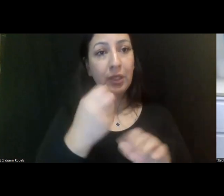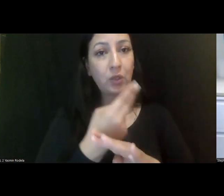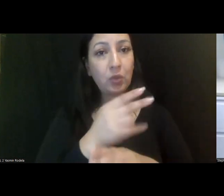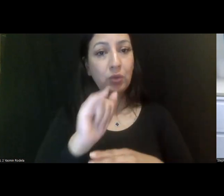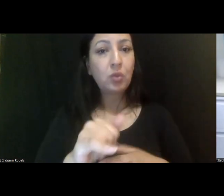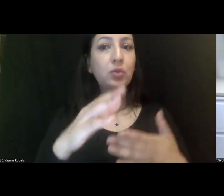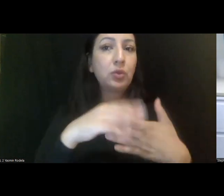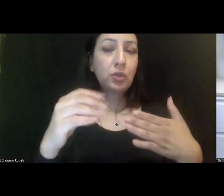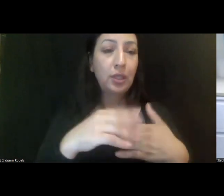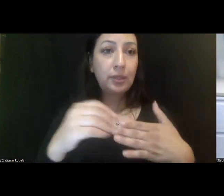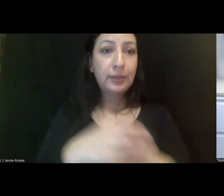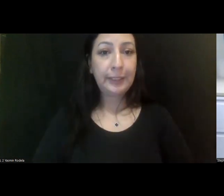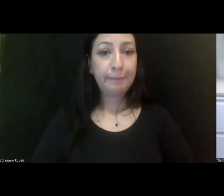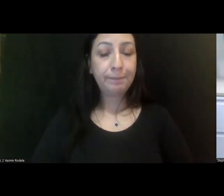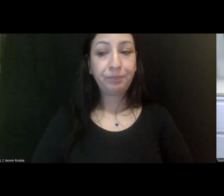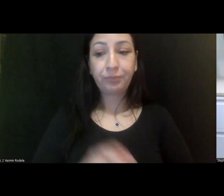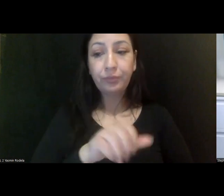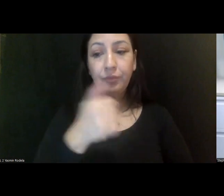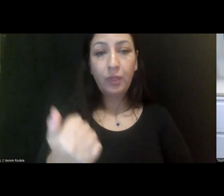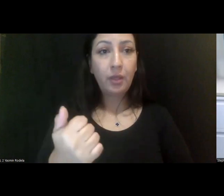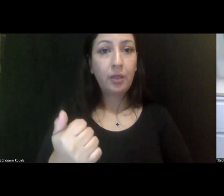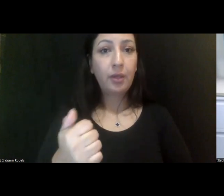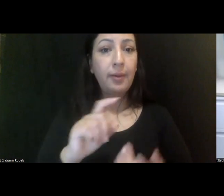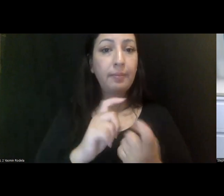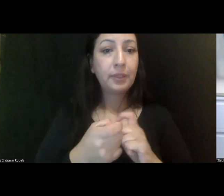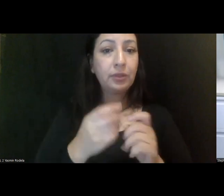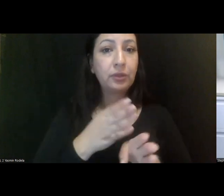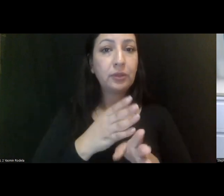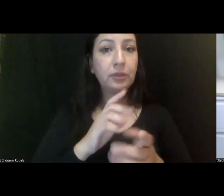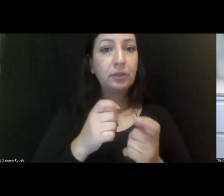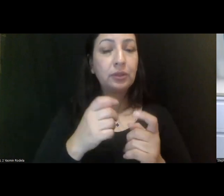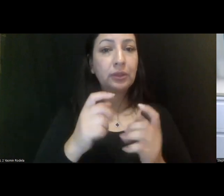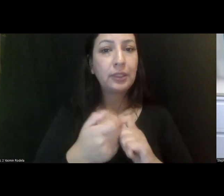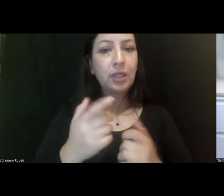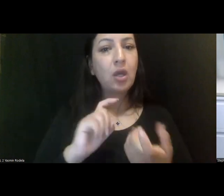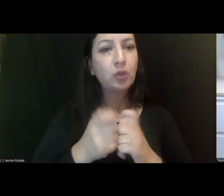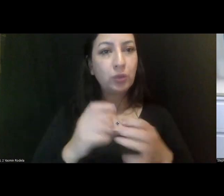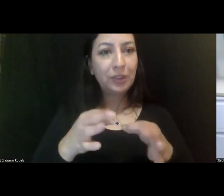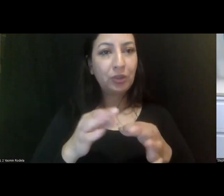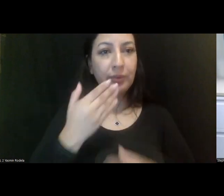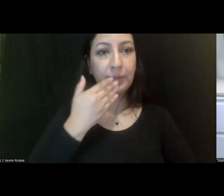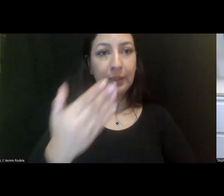those dollars. The other major significant change was that, um, um,